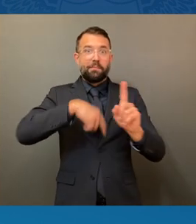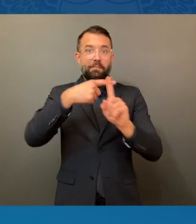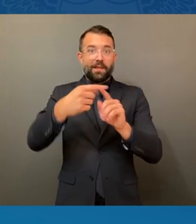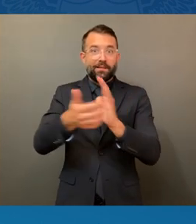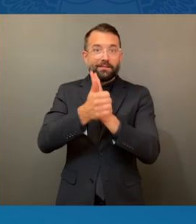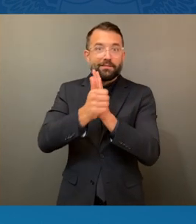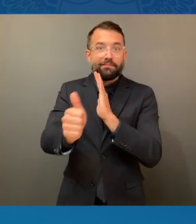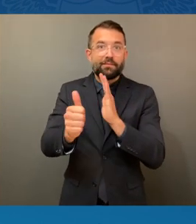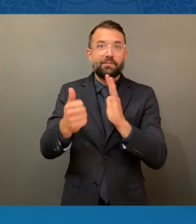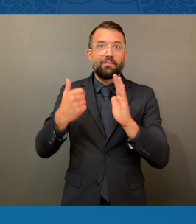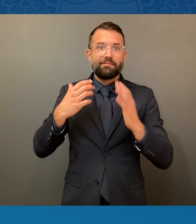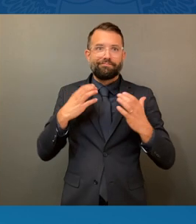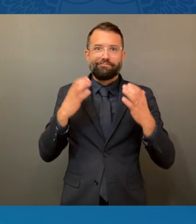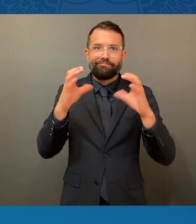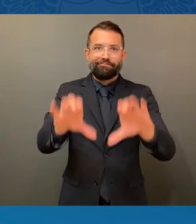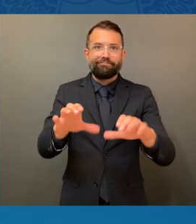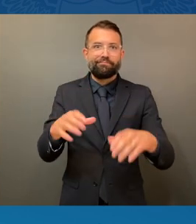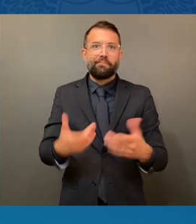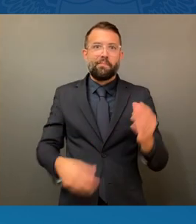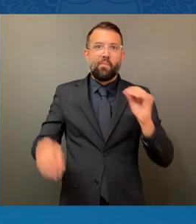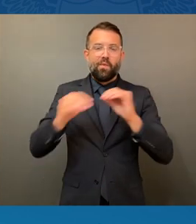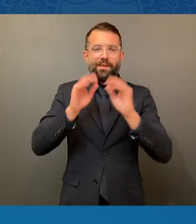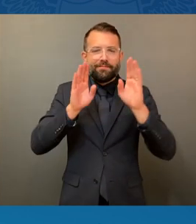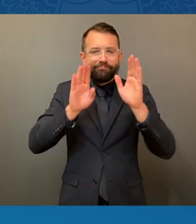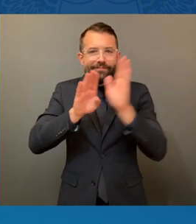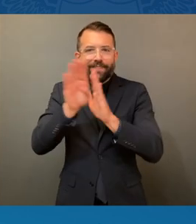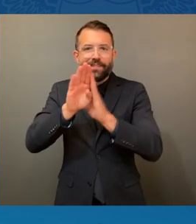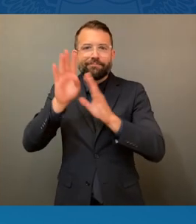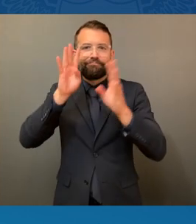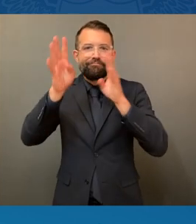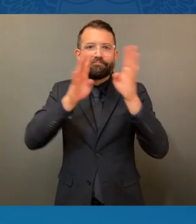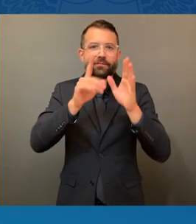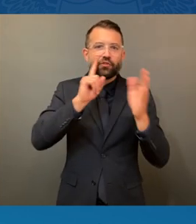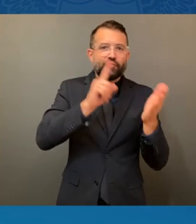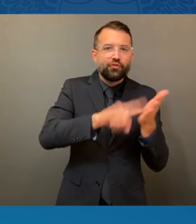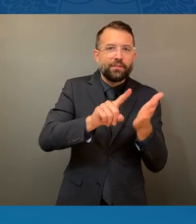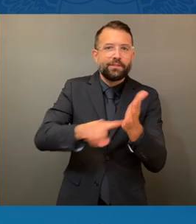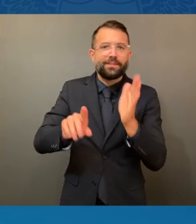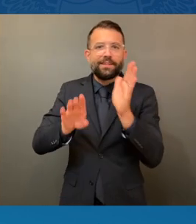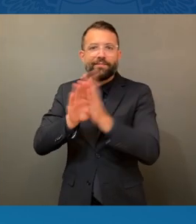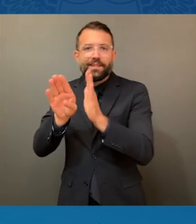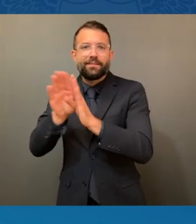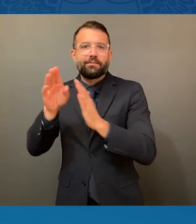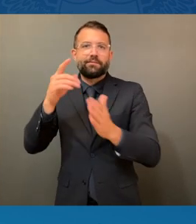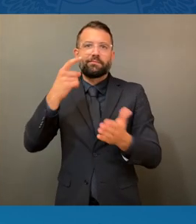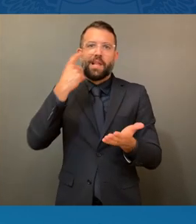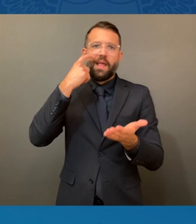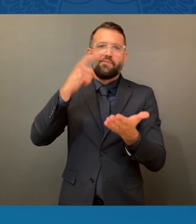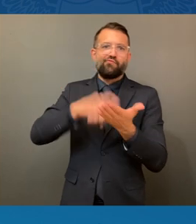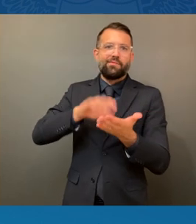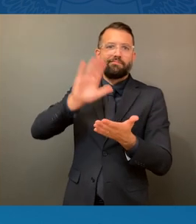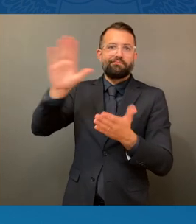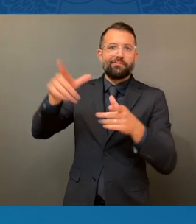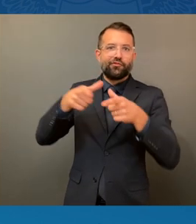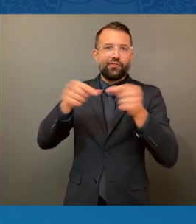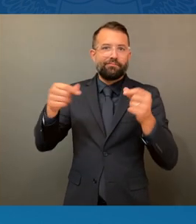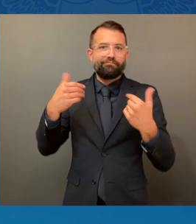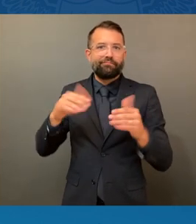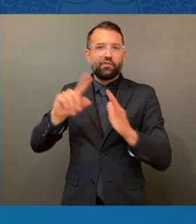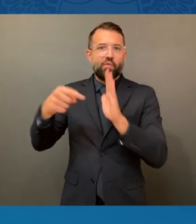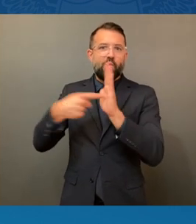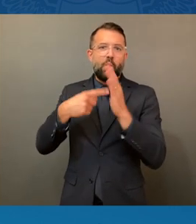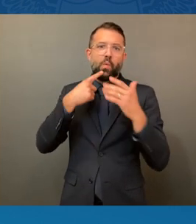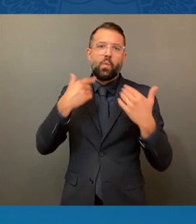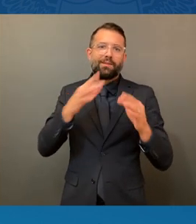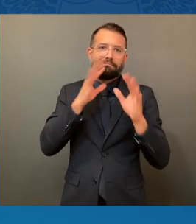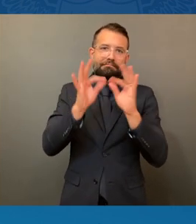and development. We see Japan as playing a very important critical role in our